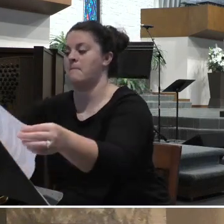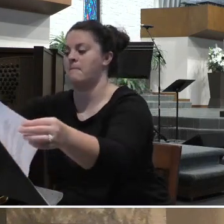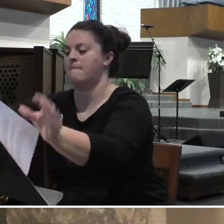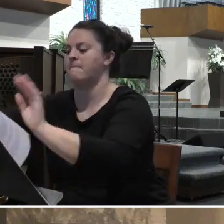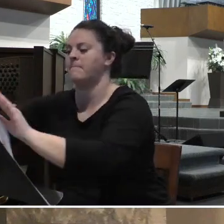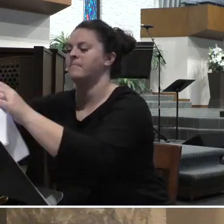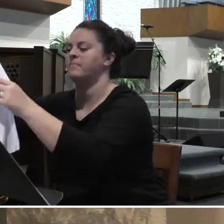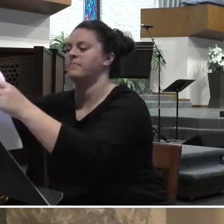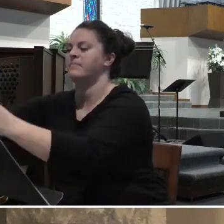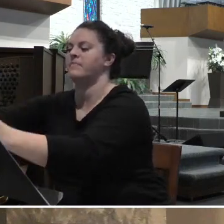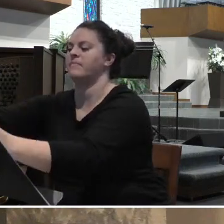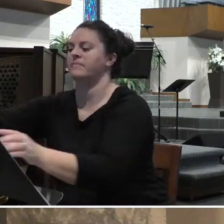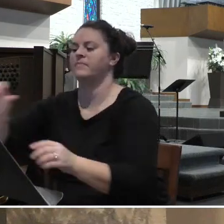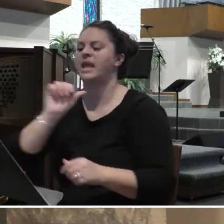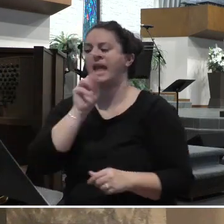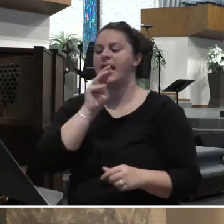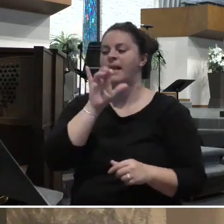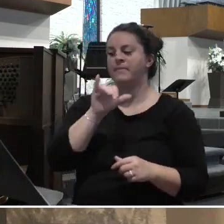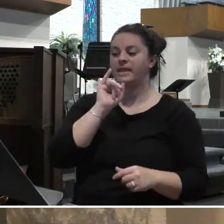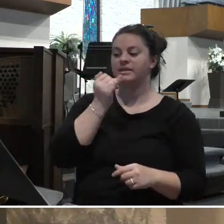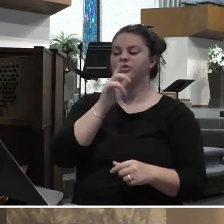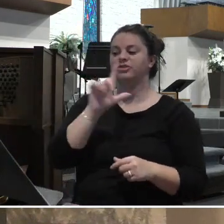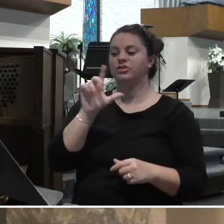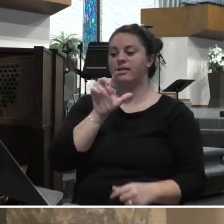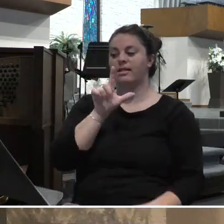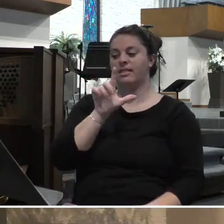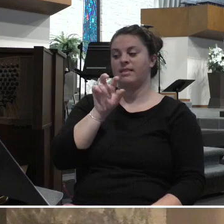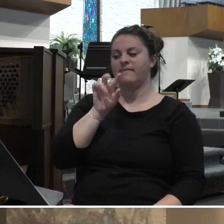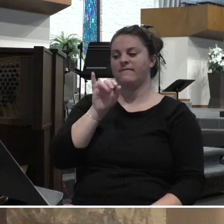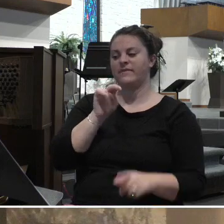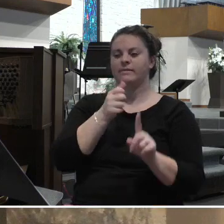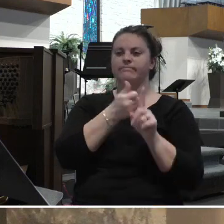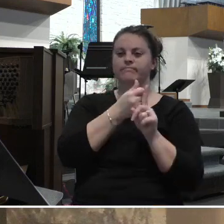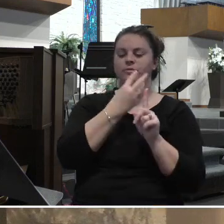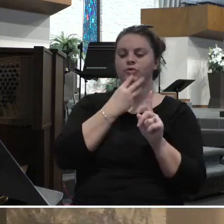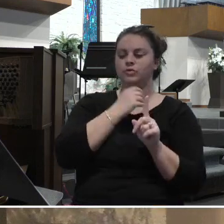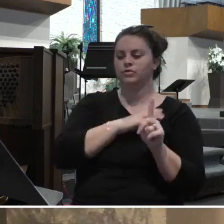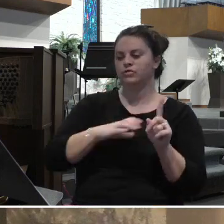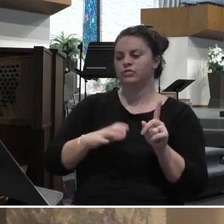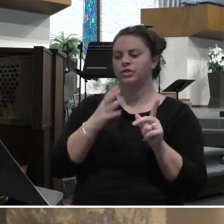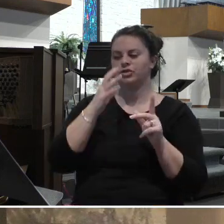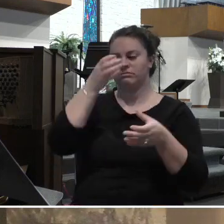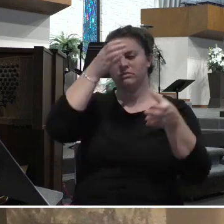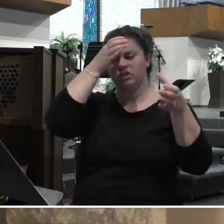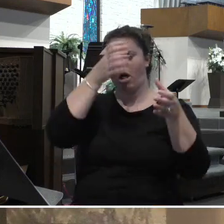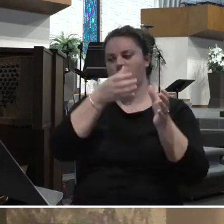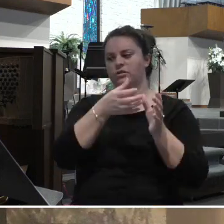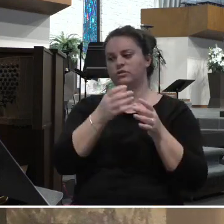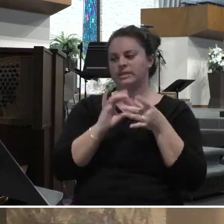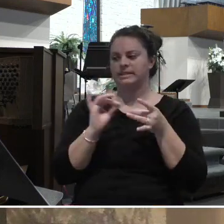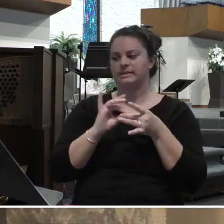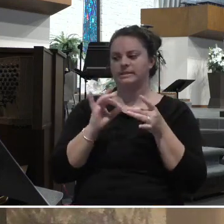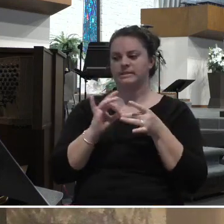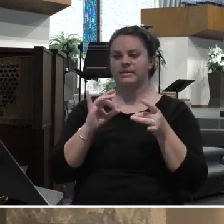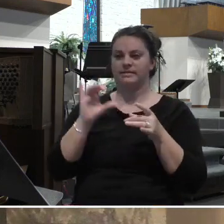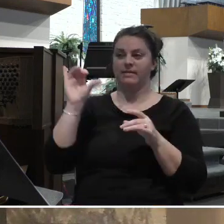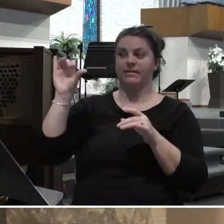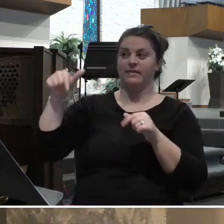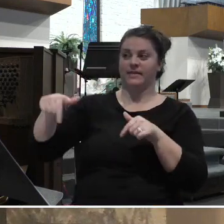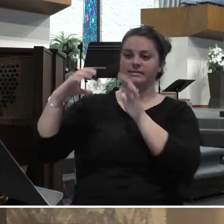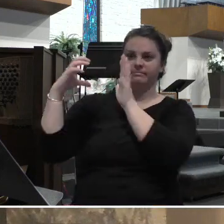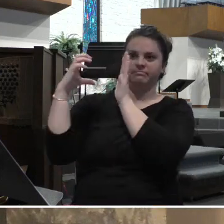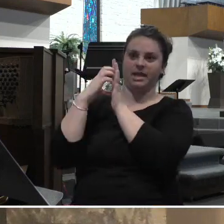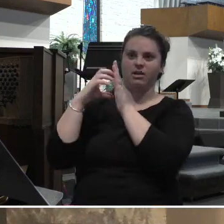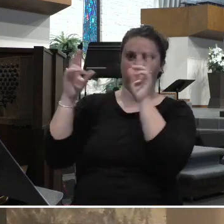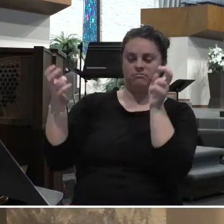In this parable, the last hired benefits from the contract made with their coworkers early that morning.